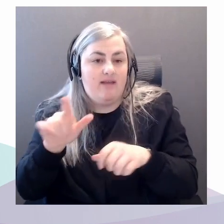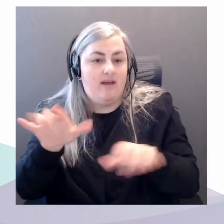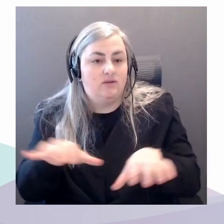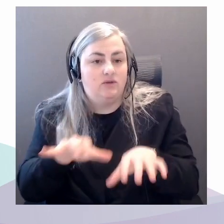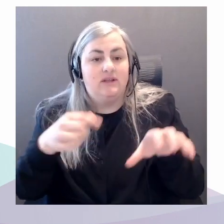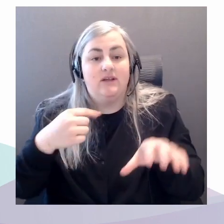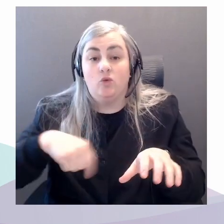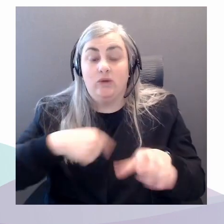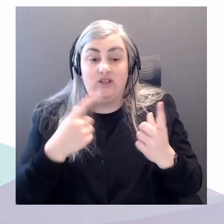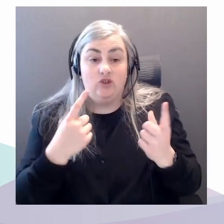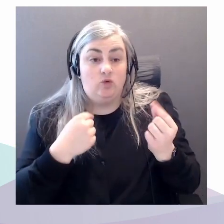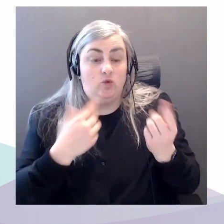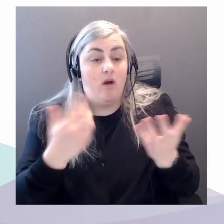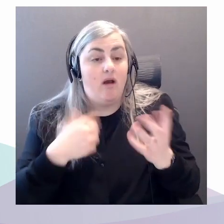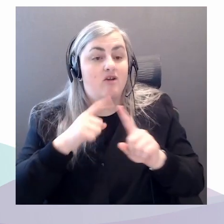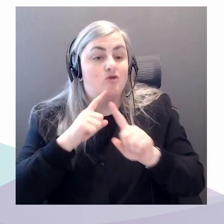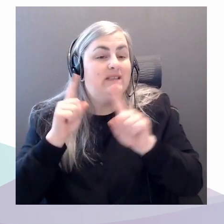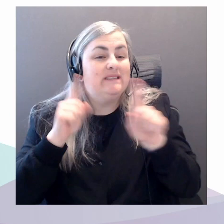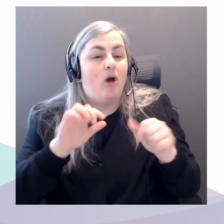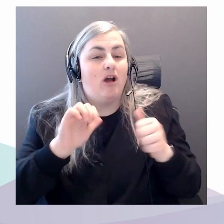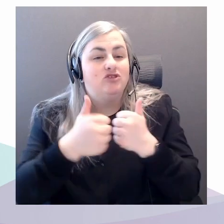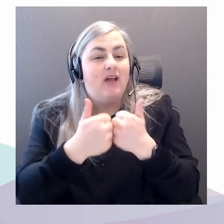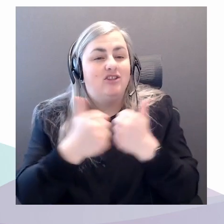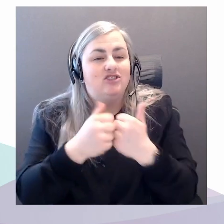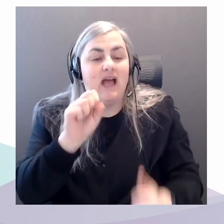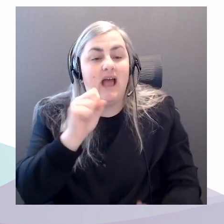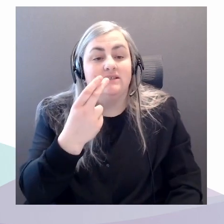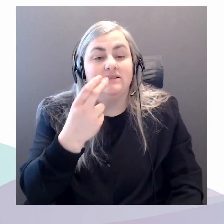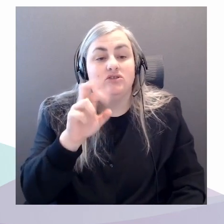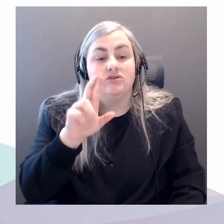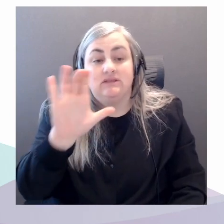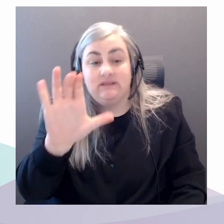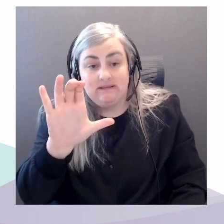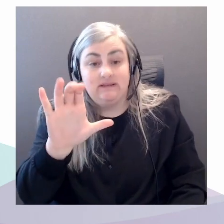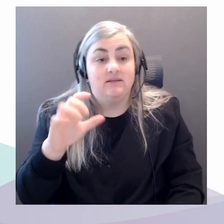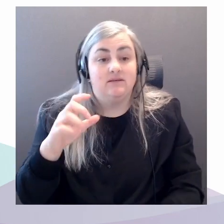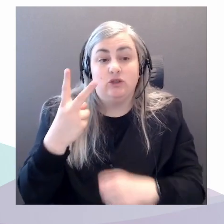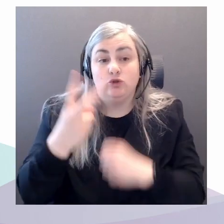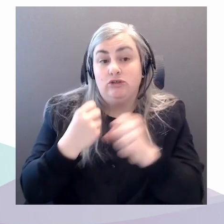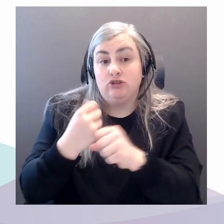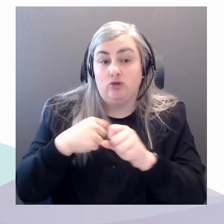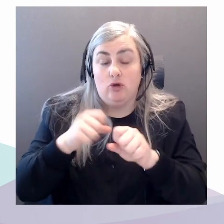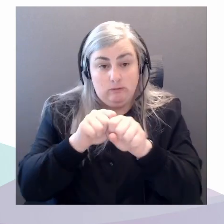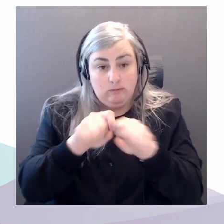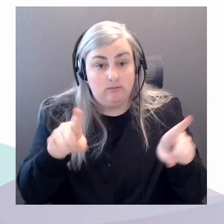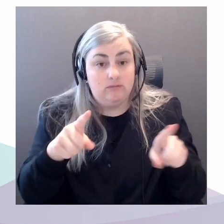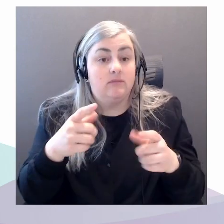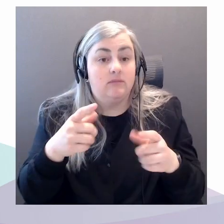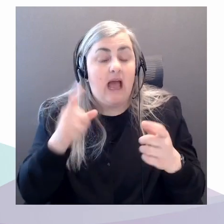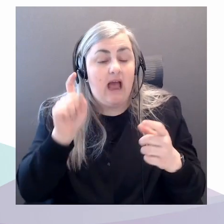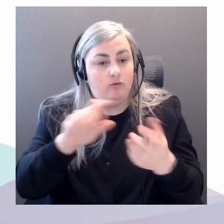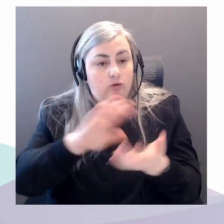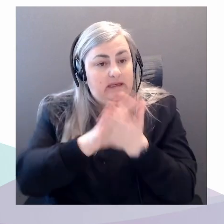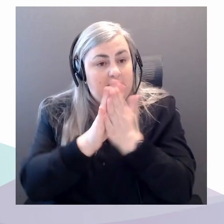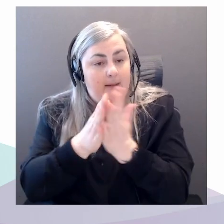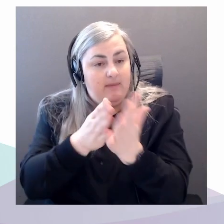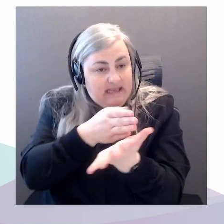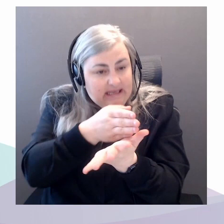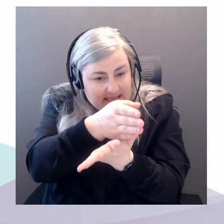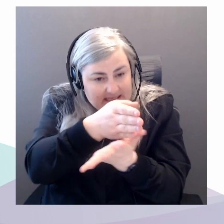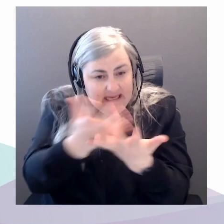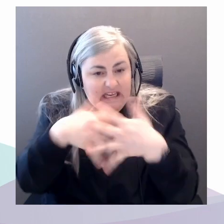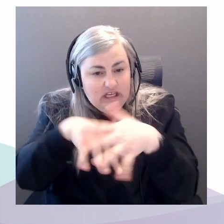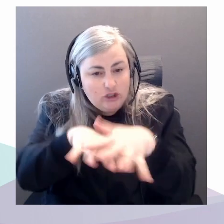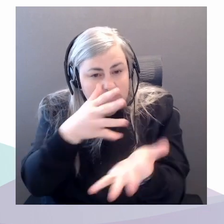put out there two or three decades ago to be interdisciplinary, you know, and then the grand challenges. We've really, you know, worked in collaborative and innovative ways, and